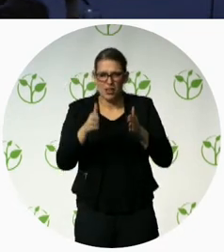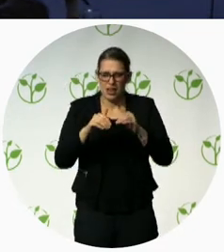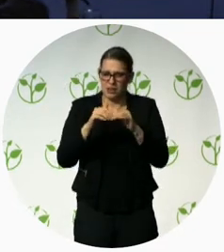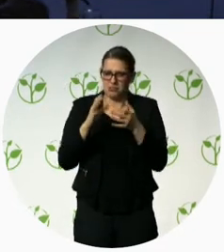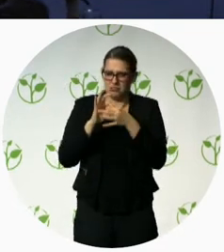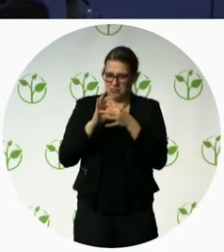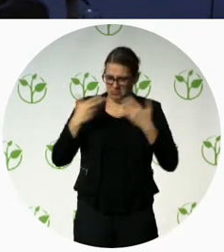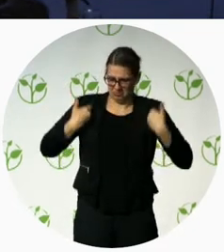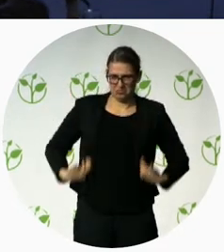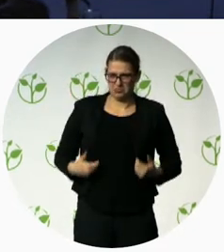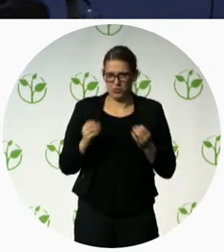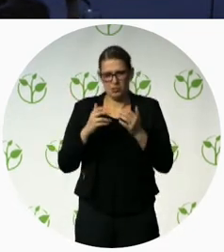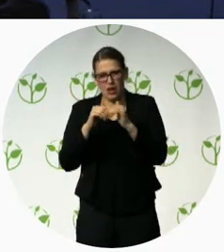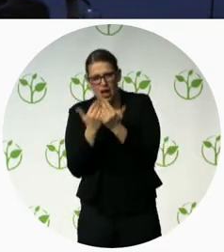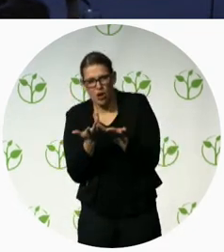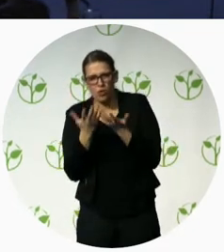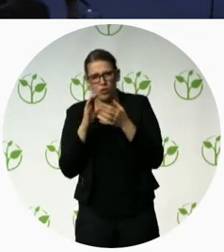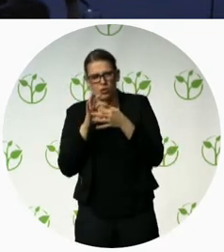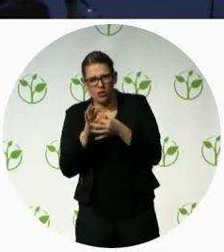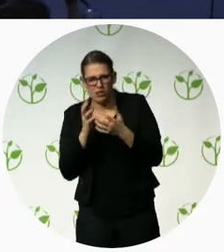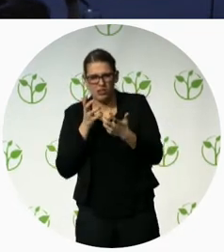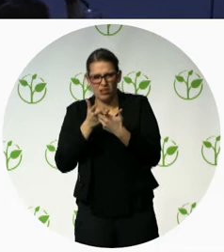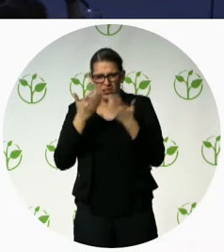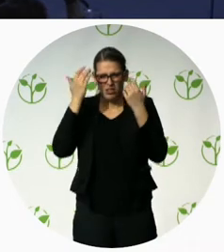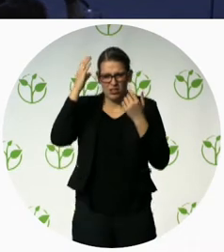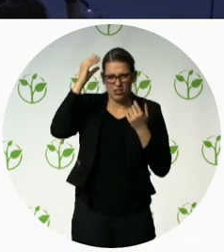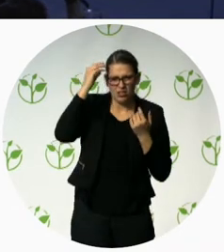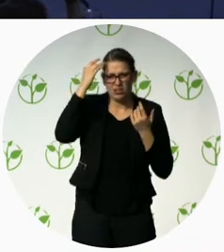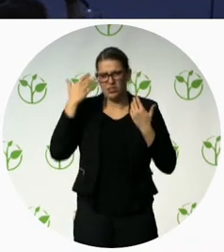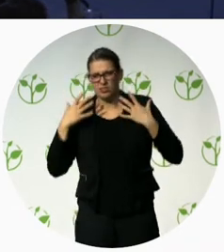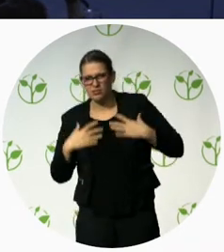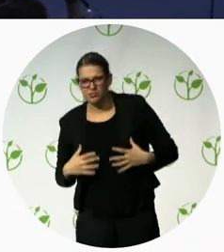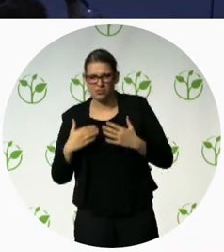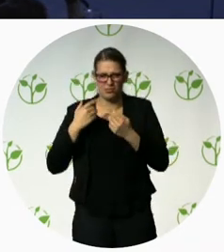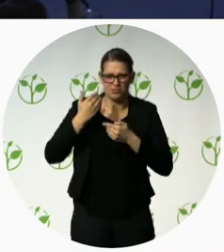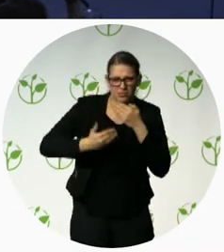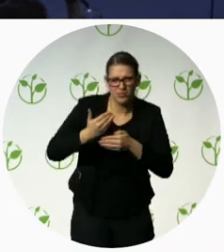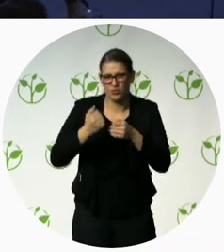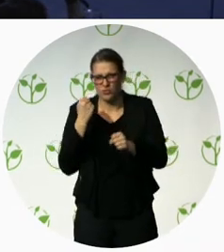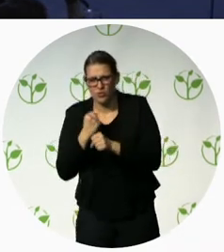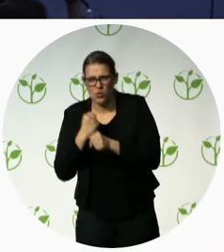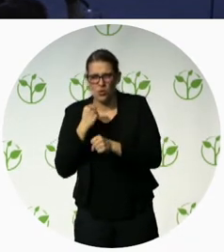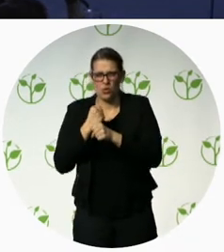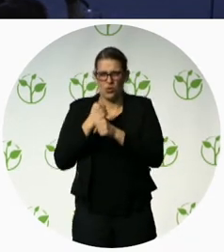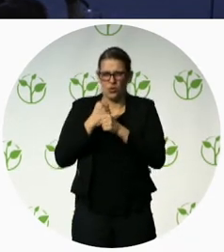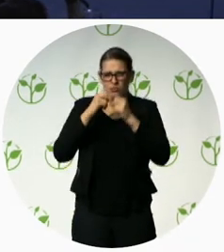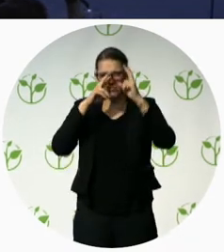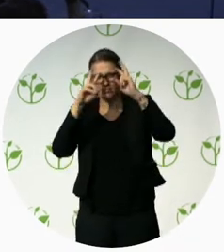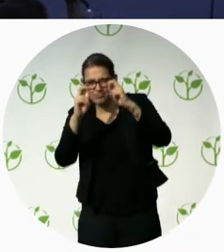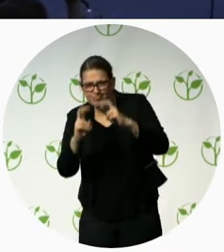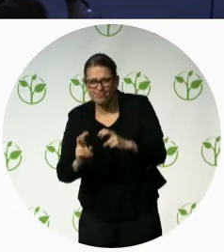so how they come up with their problems and who identify their problem and how the